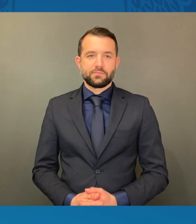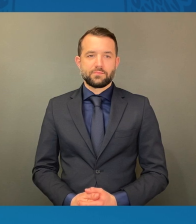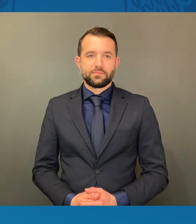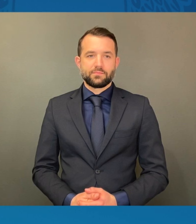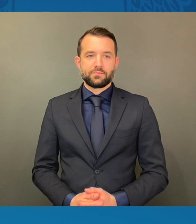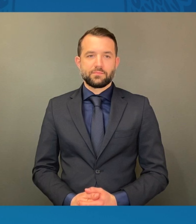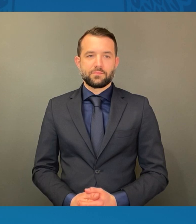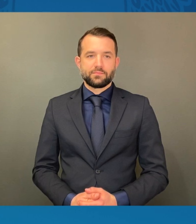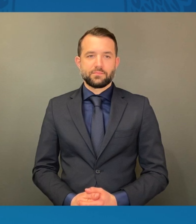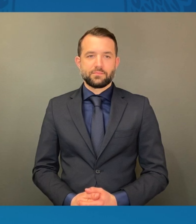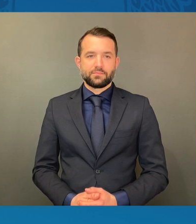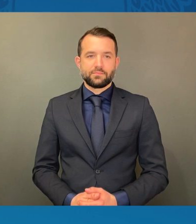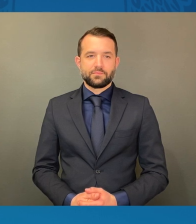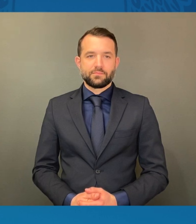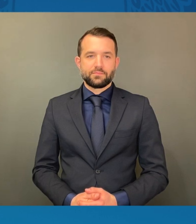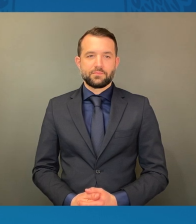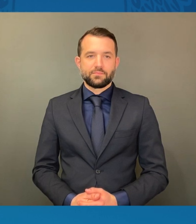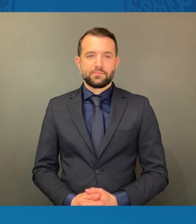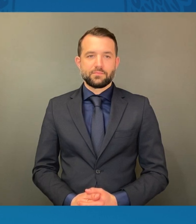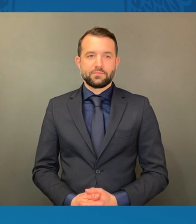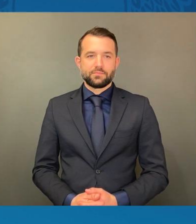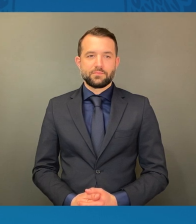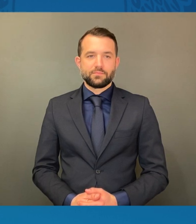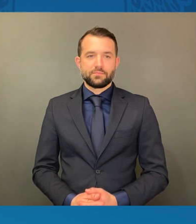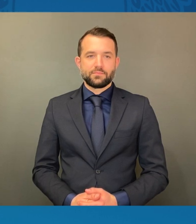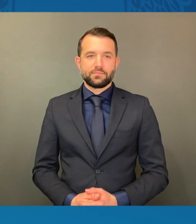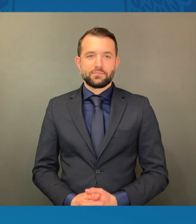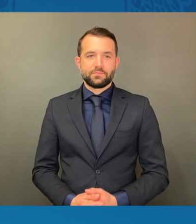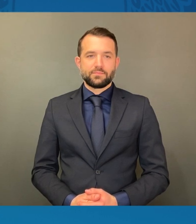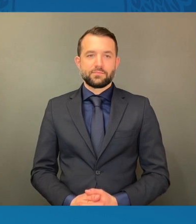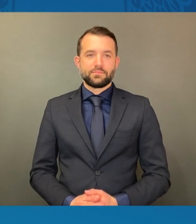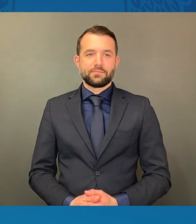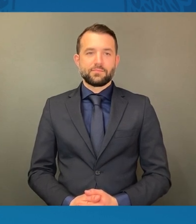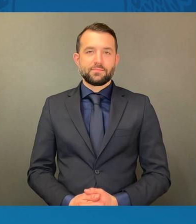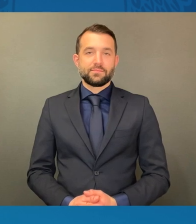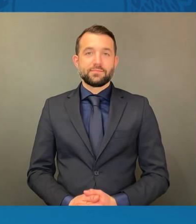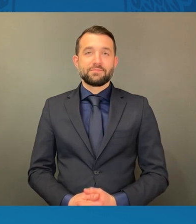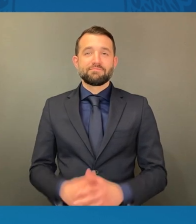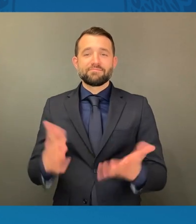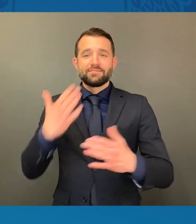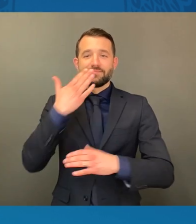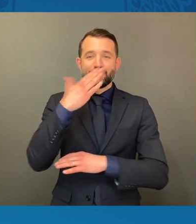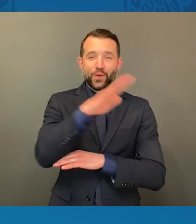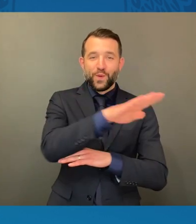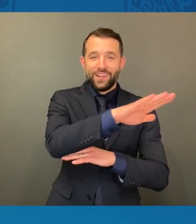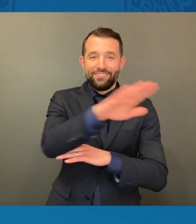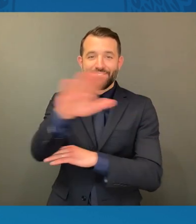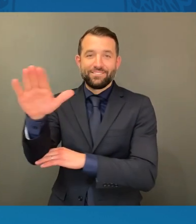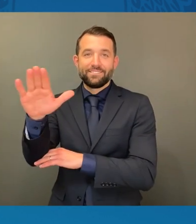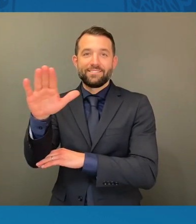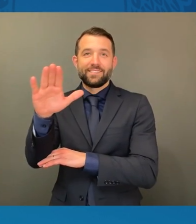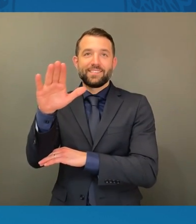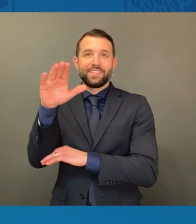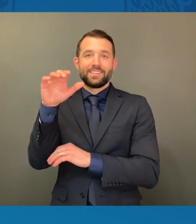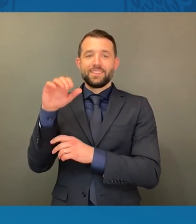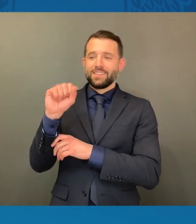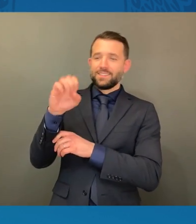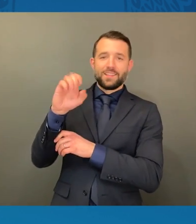clothes and my Good afternoon, Selma. Good afternoon.